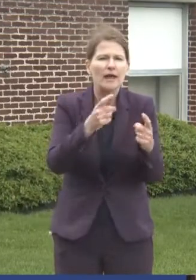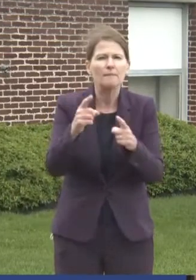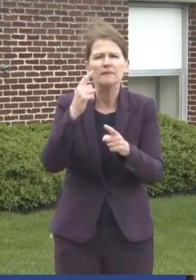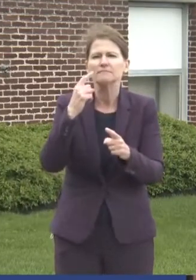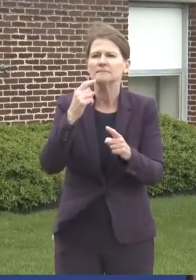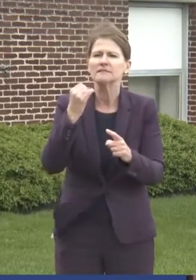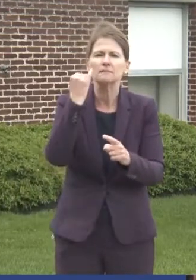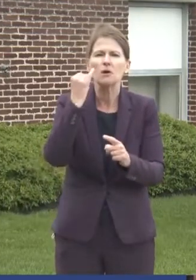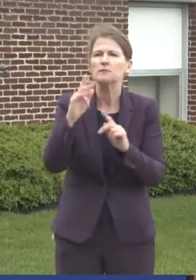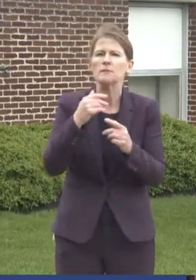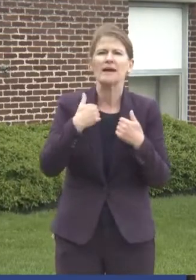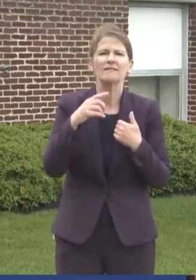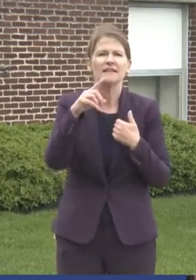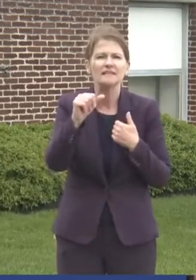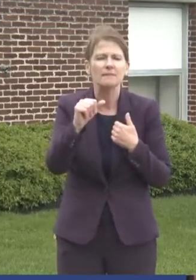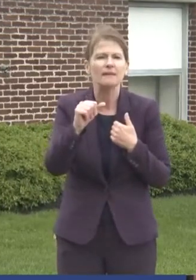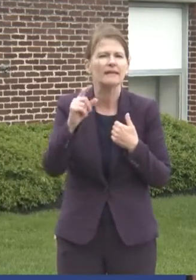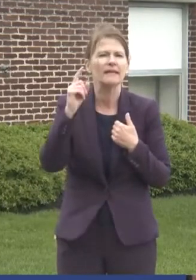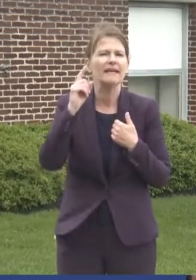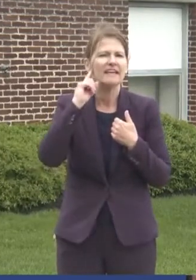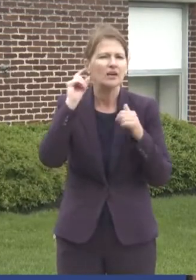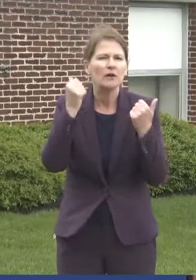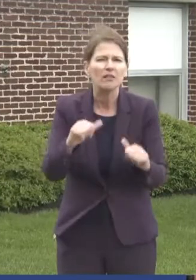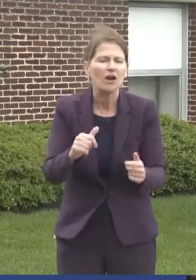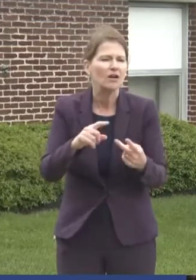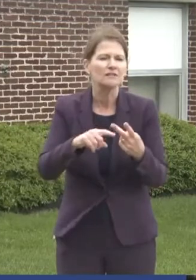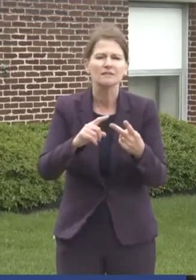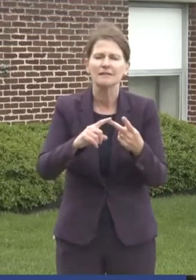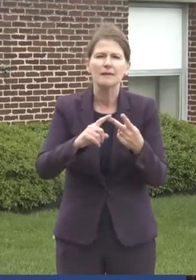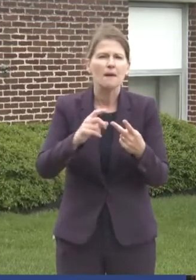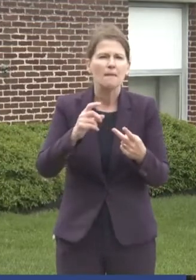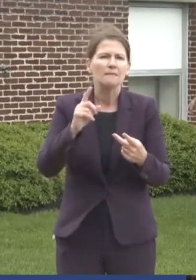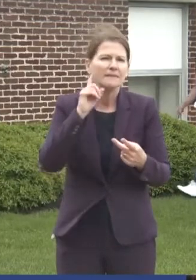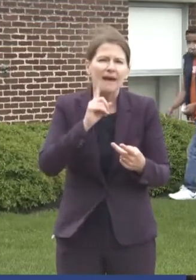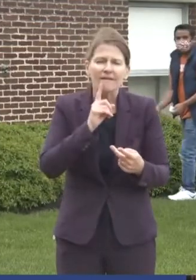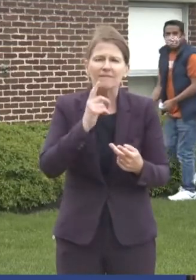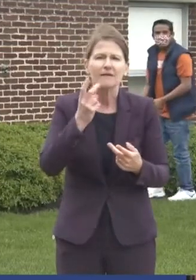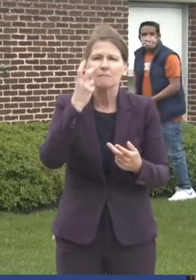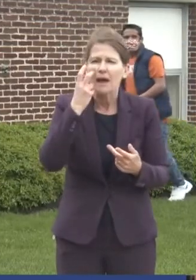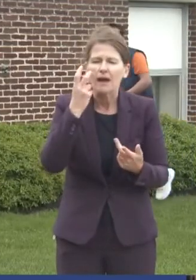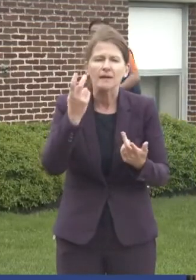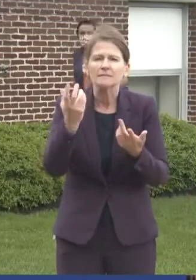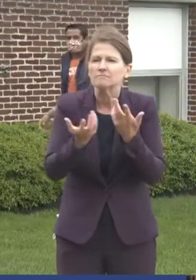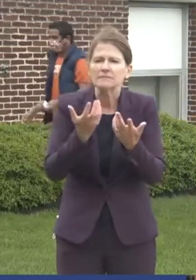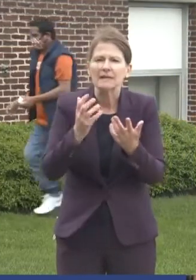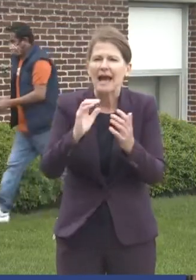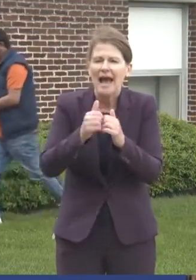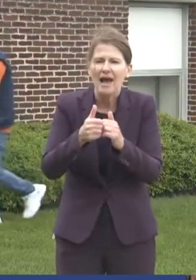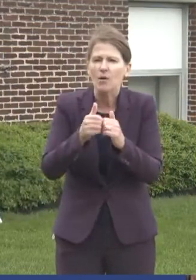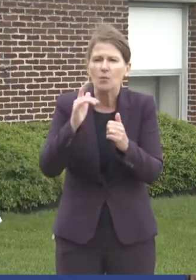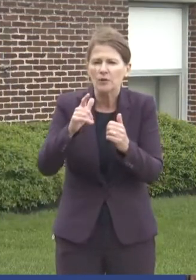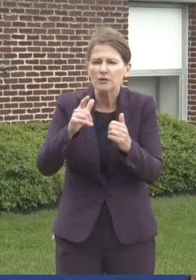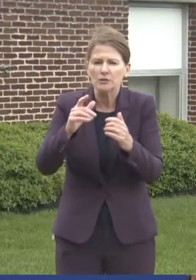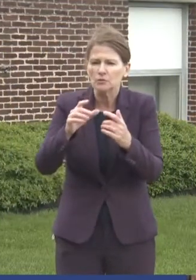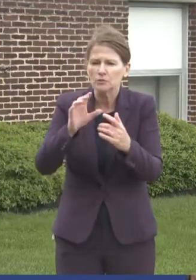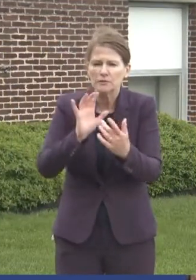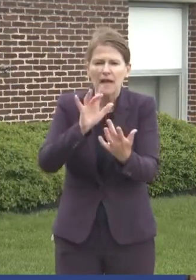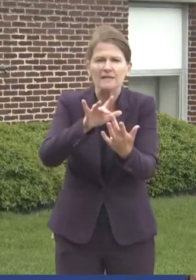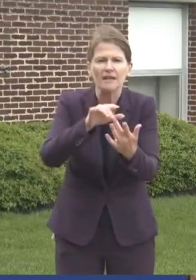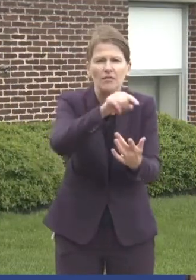have disabilities, either the hearing impaired or the blind? Are there going to be, well, communication efforts there? Yeah,